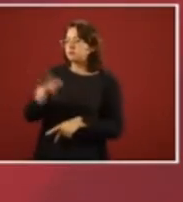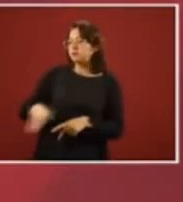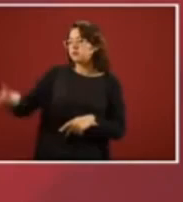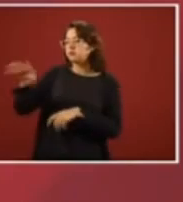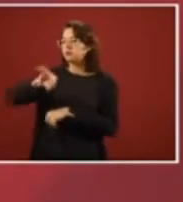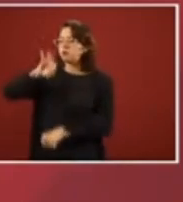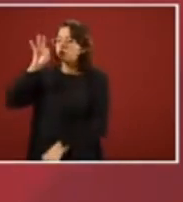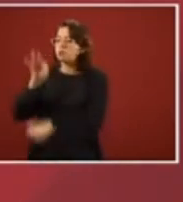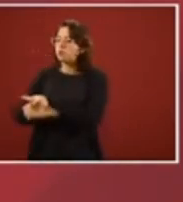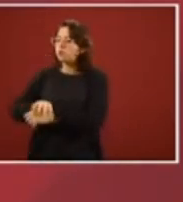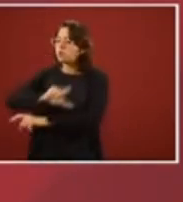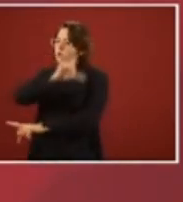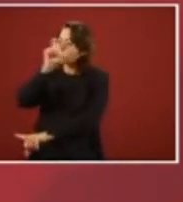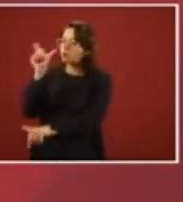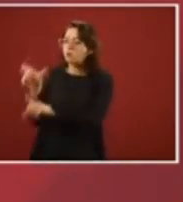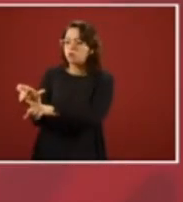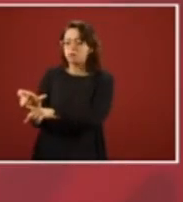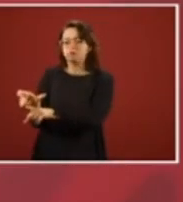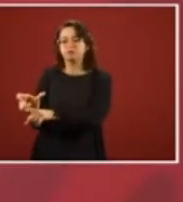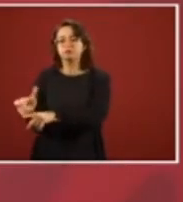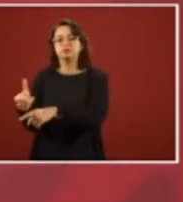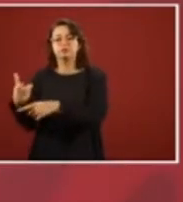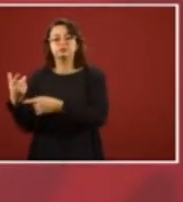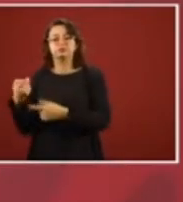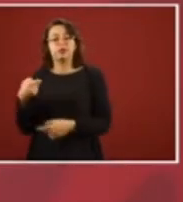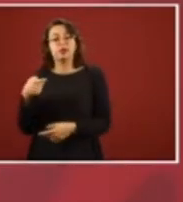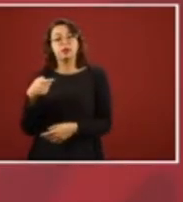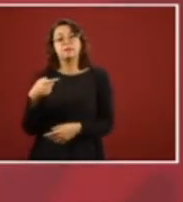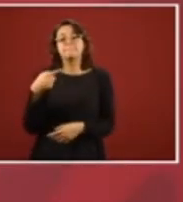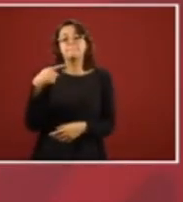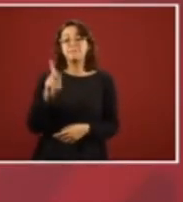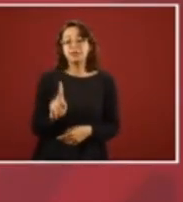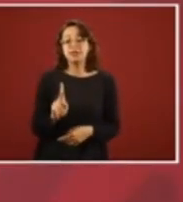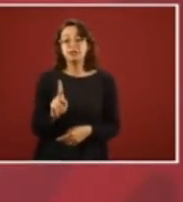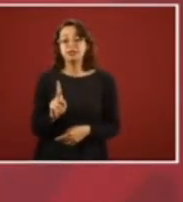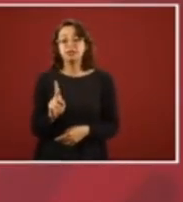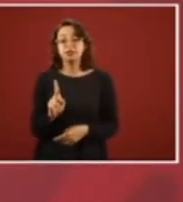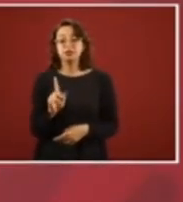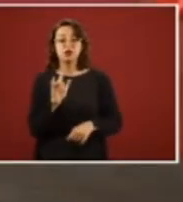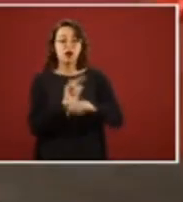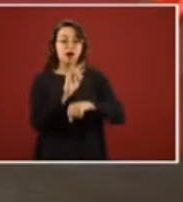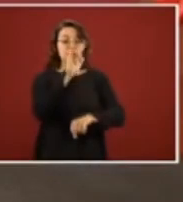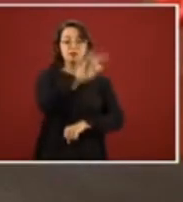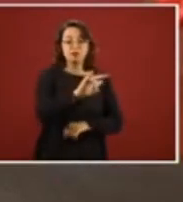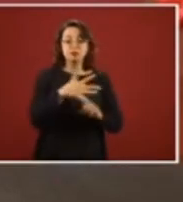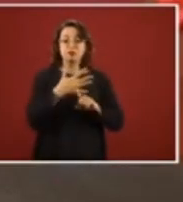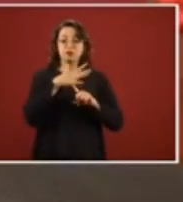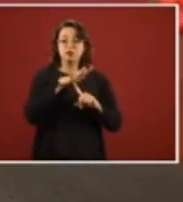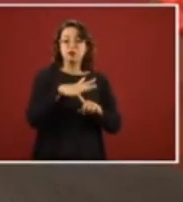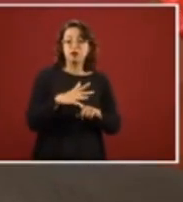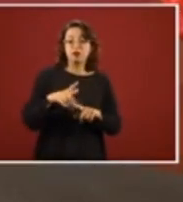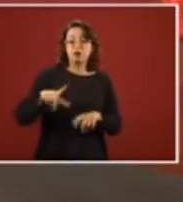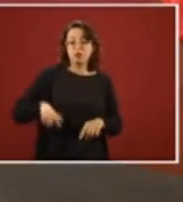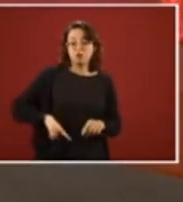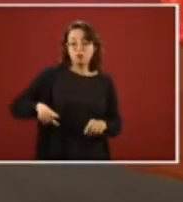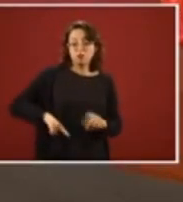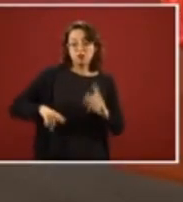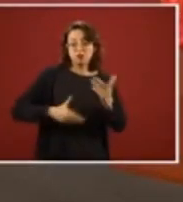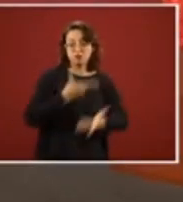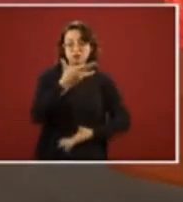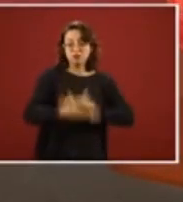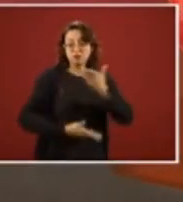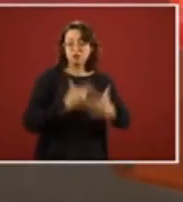protection. But not to transport high